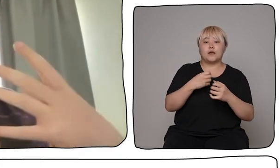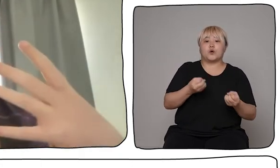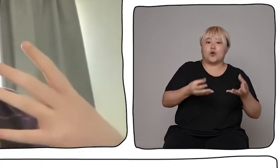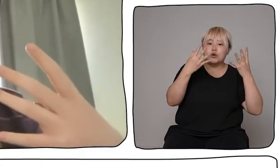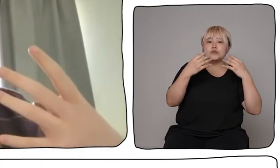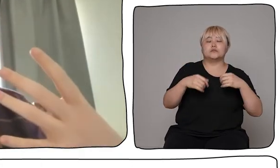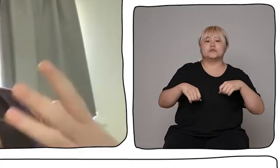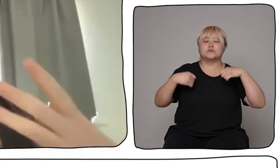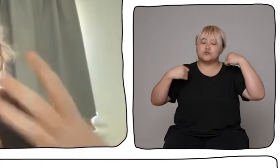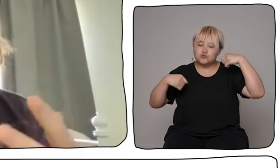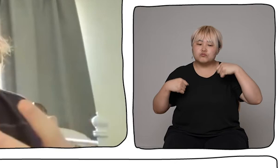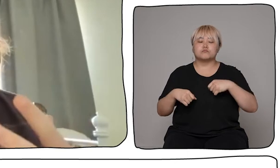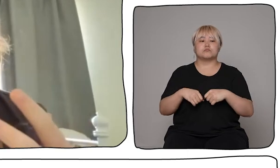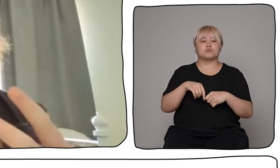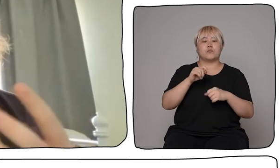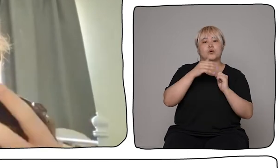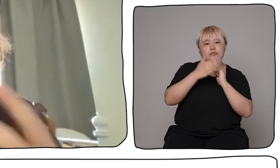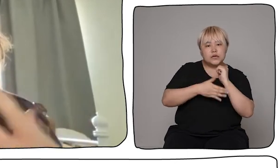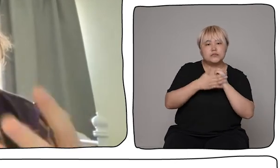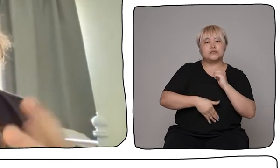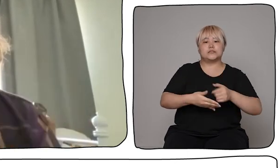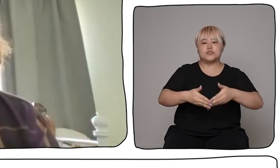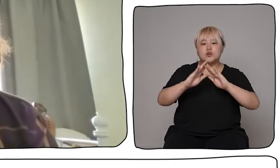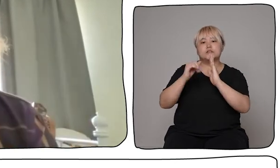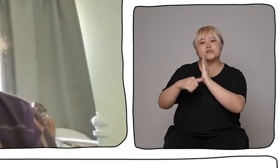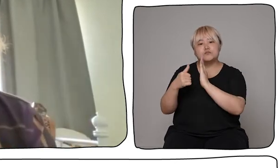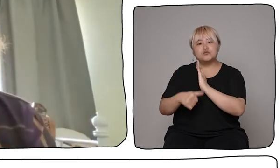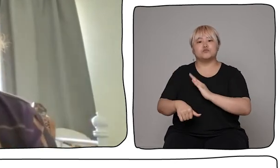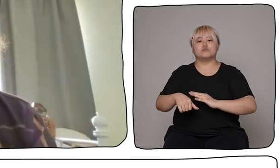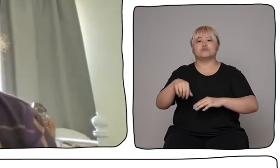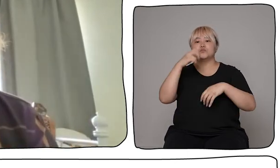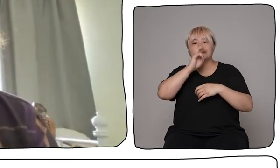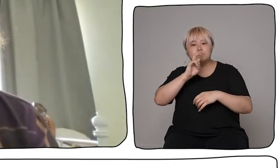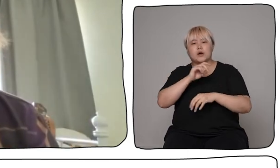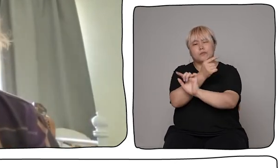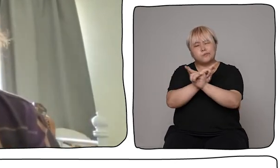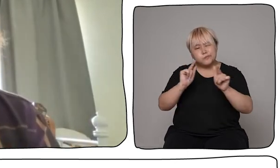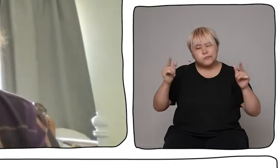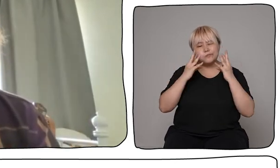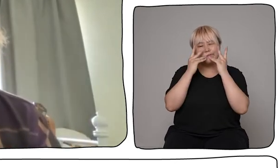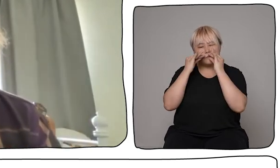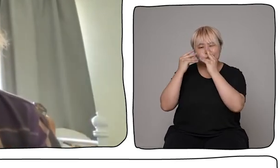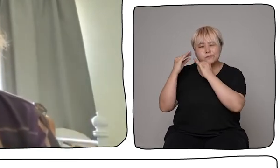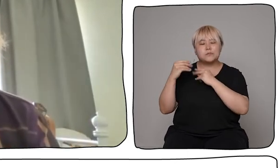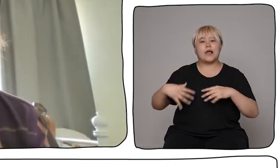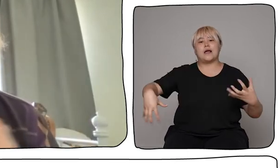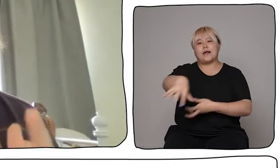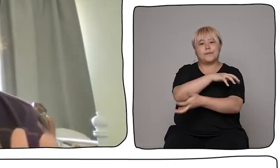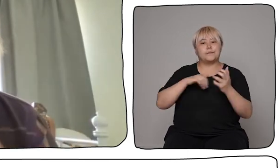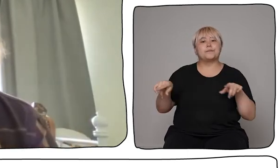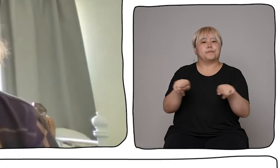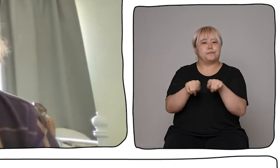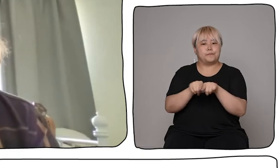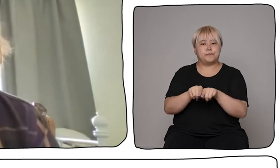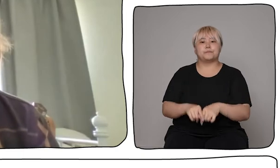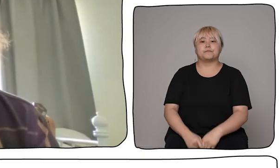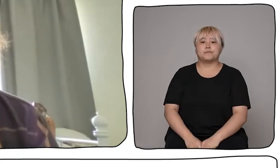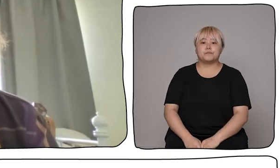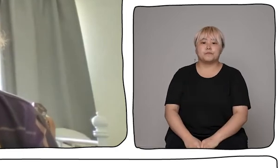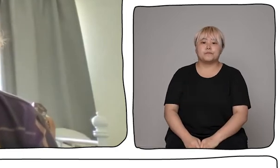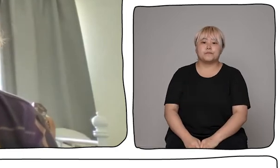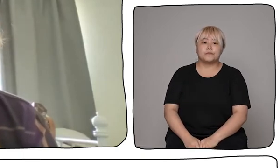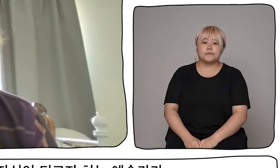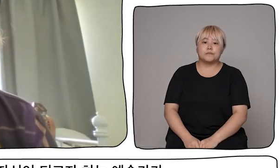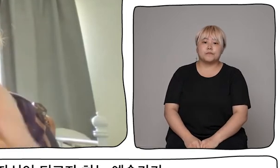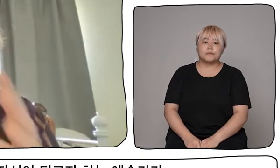good mix, a good variety of different art forms and media in this mini festival that's held